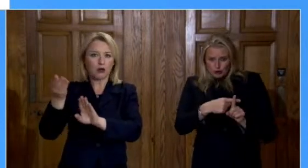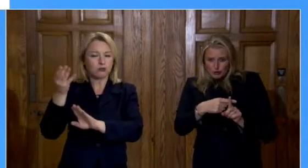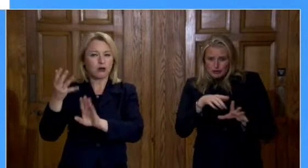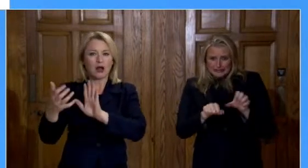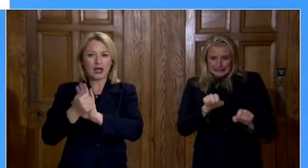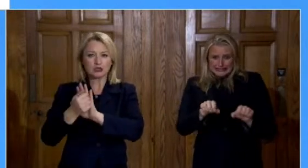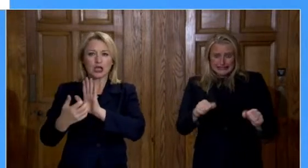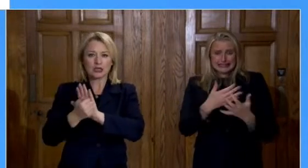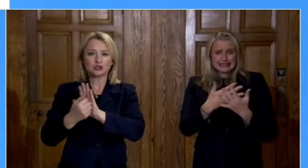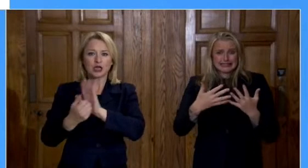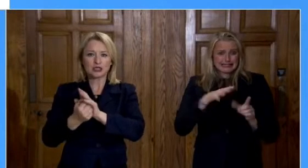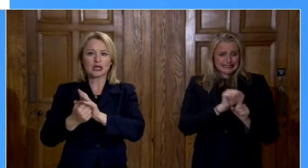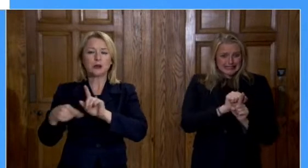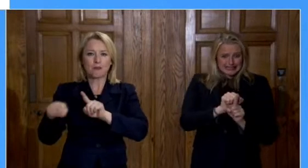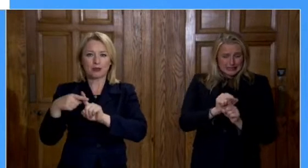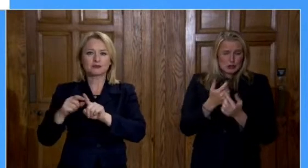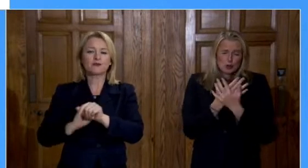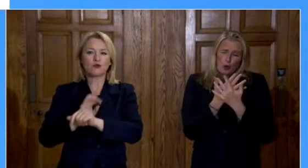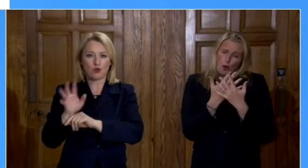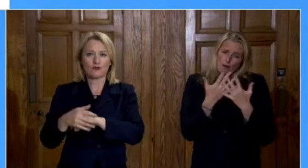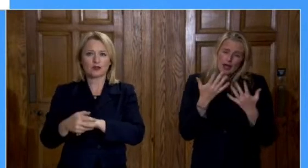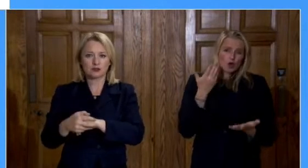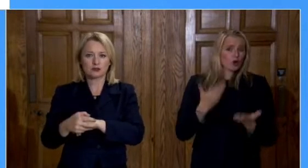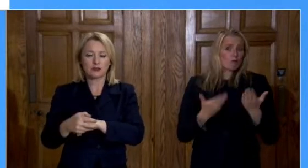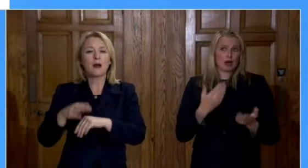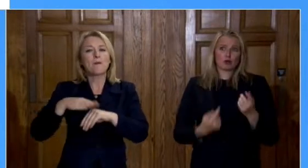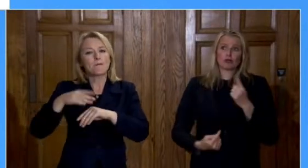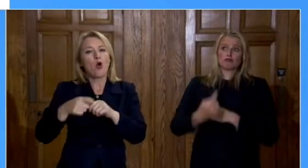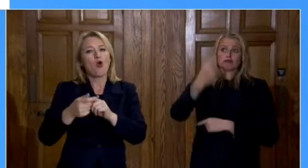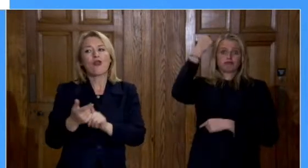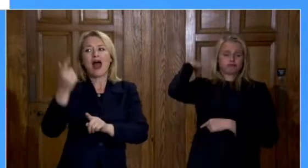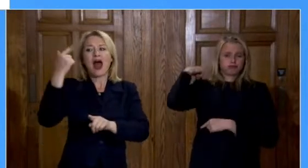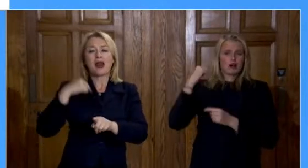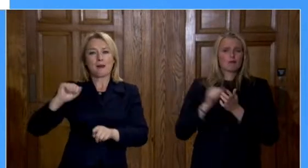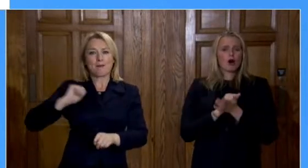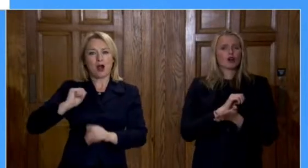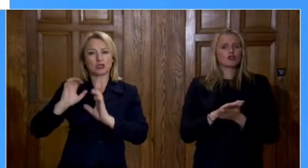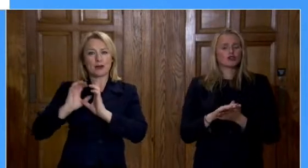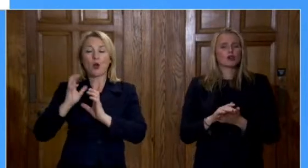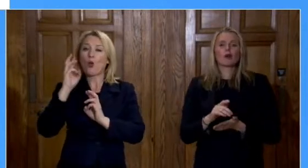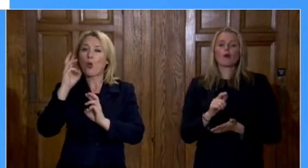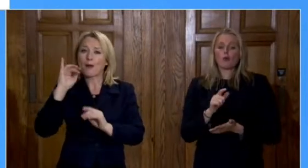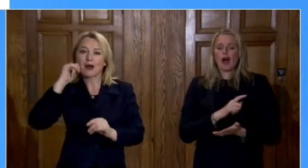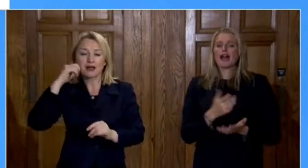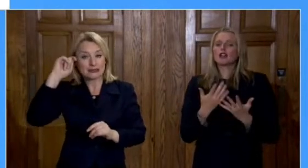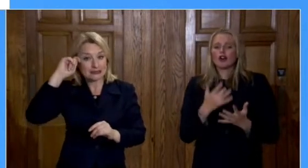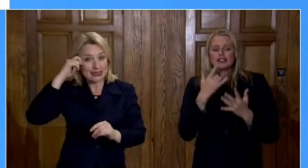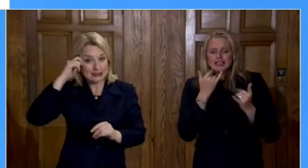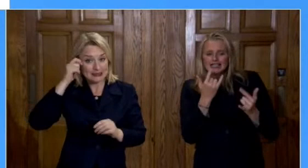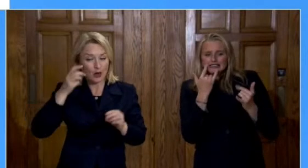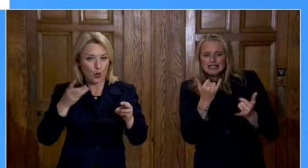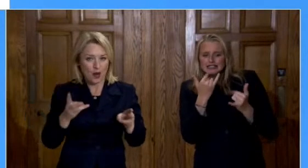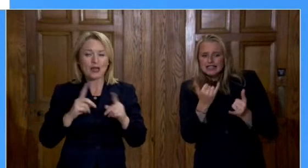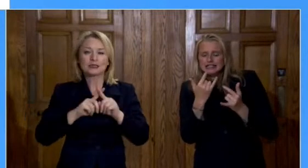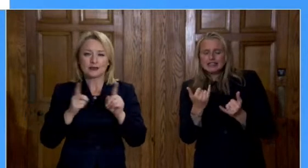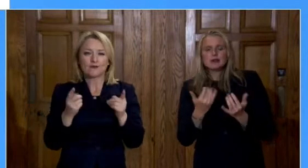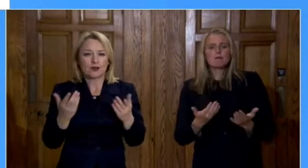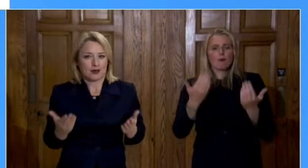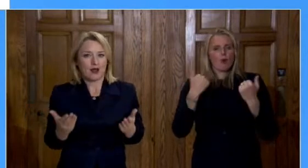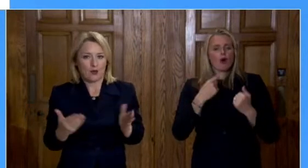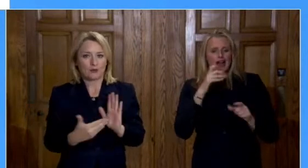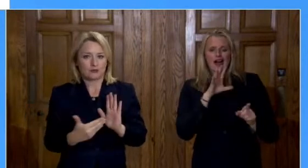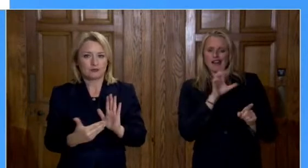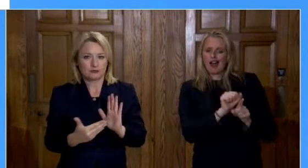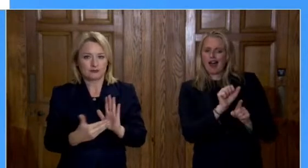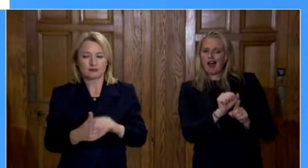did during the first wave of the epidemic. Because our testing strategy is different. Some